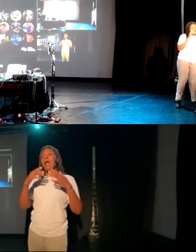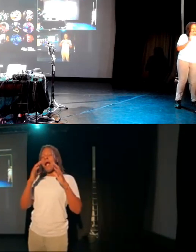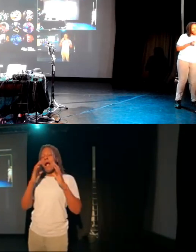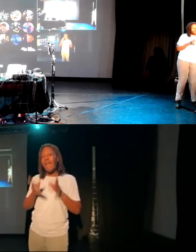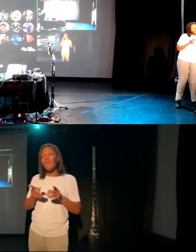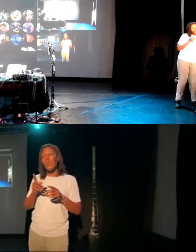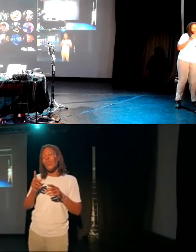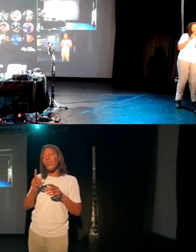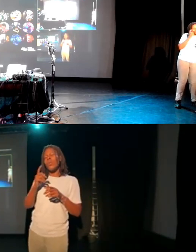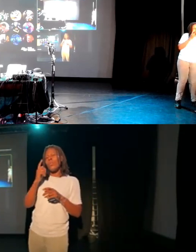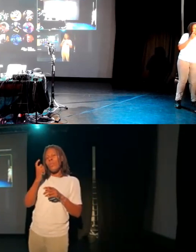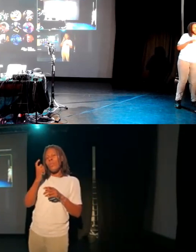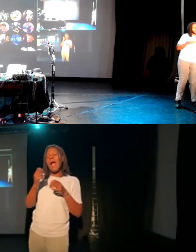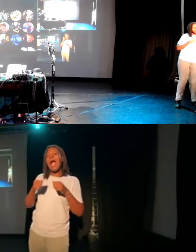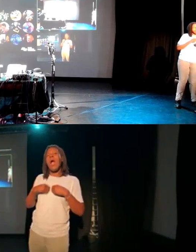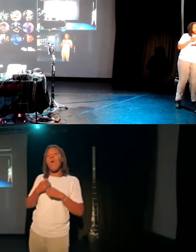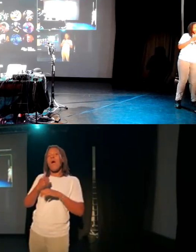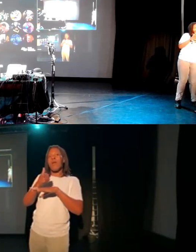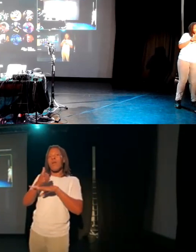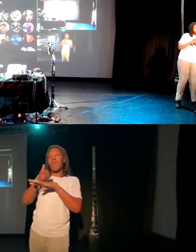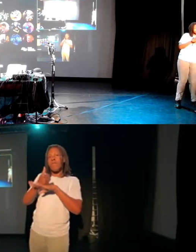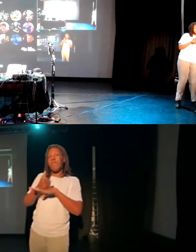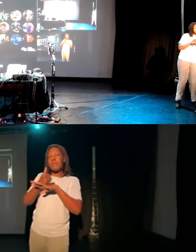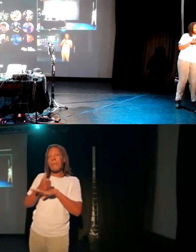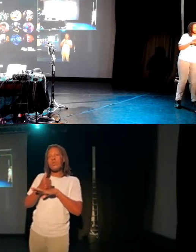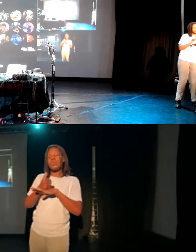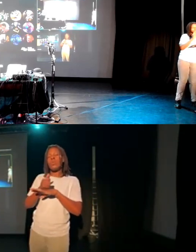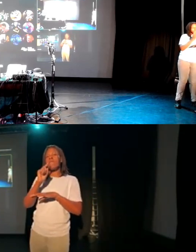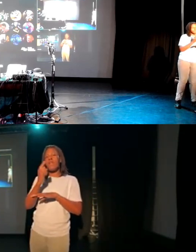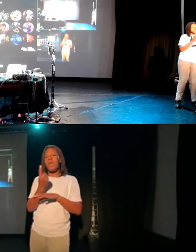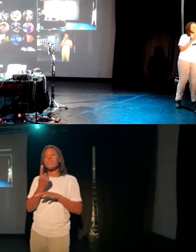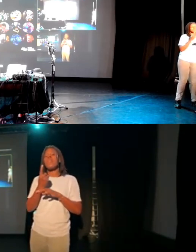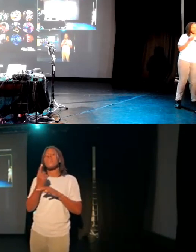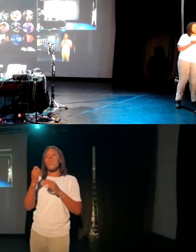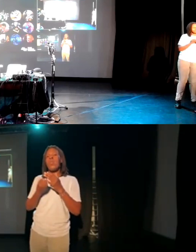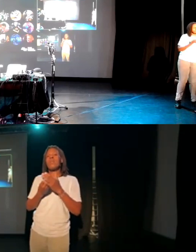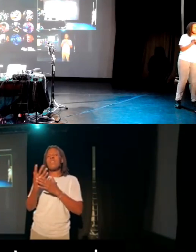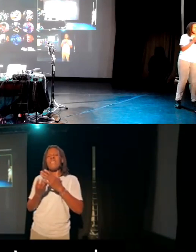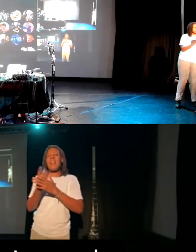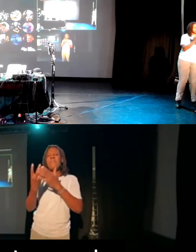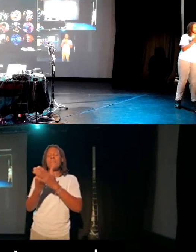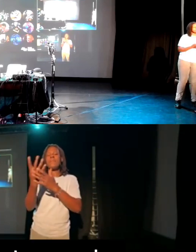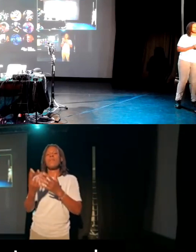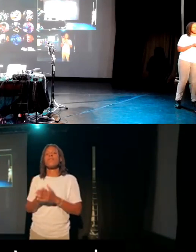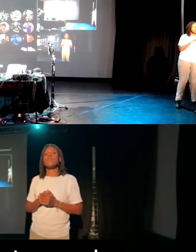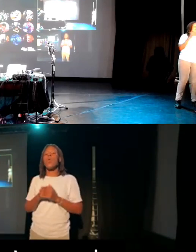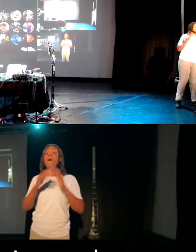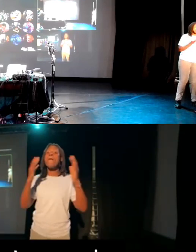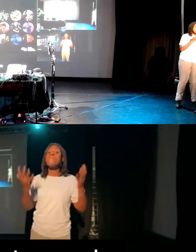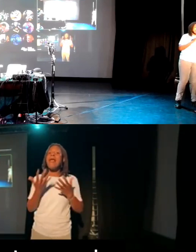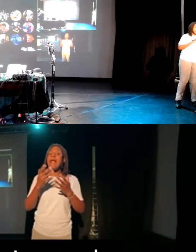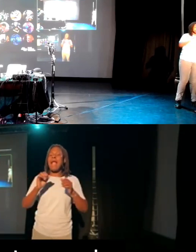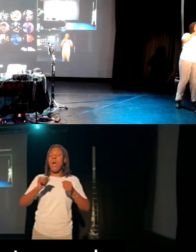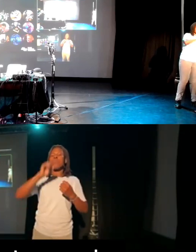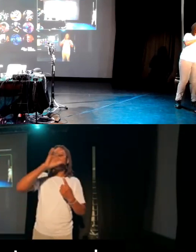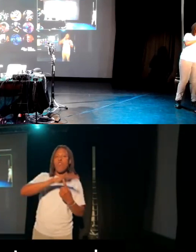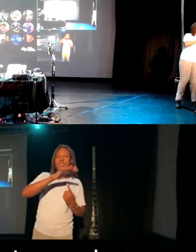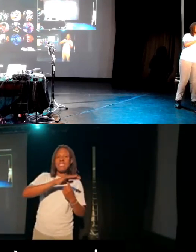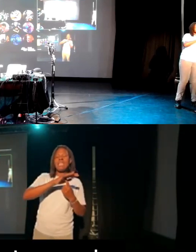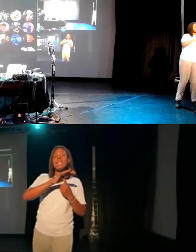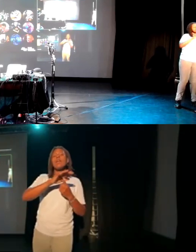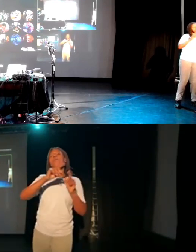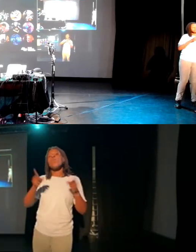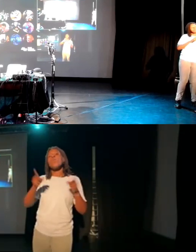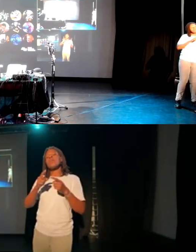we'd be able to do. But for me, it's about like play first, music second, and then kind of like moving into what